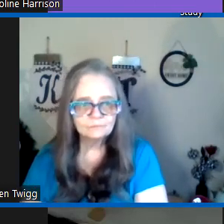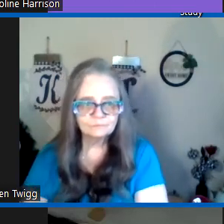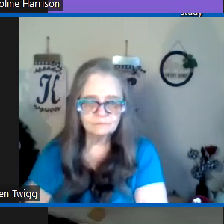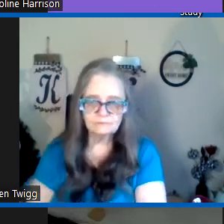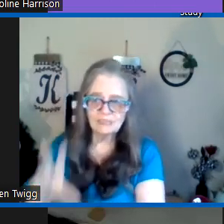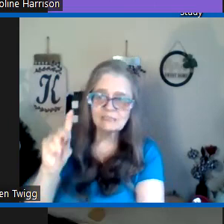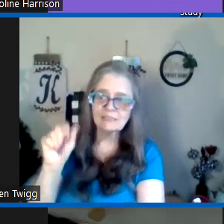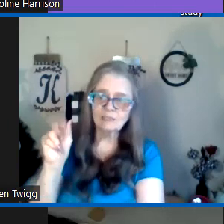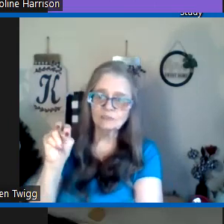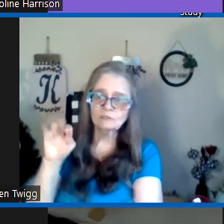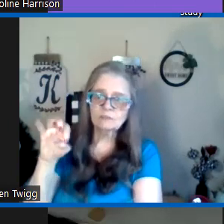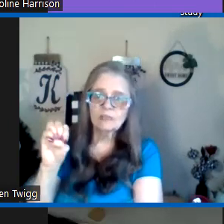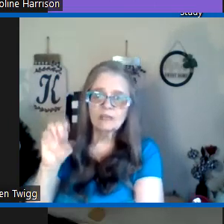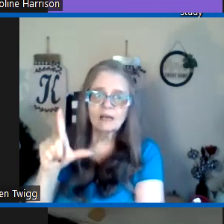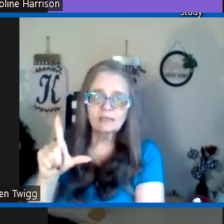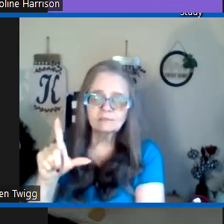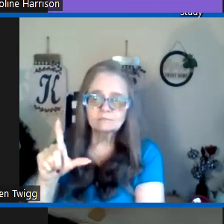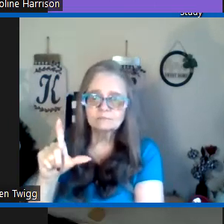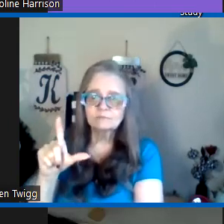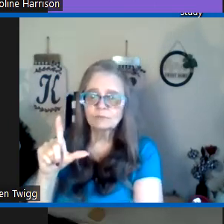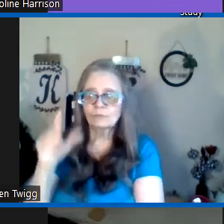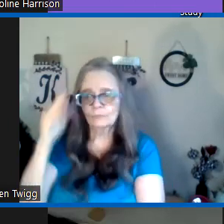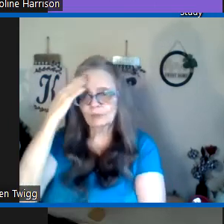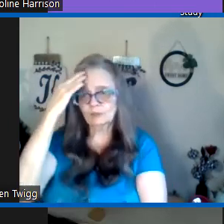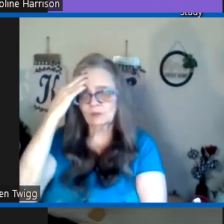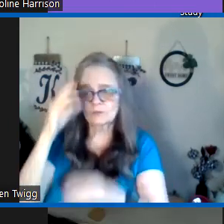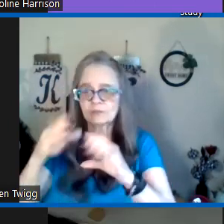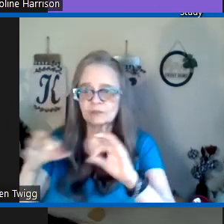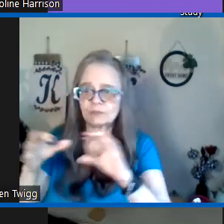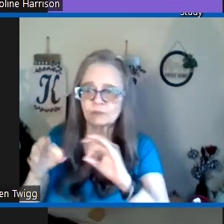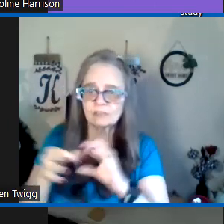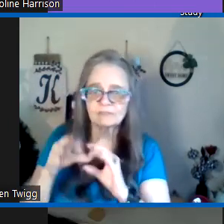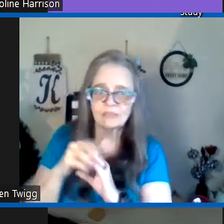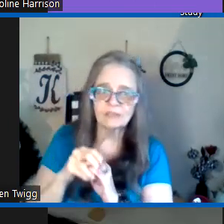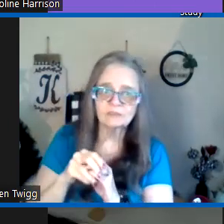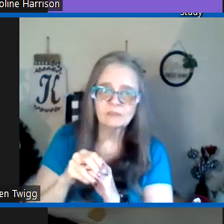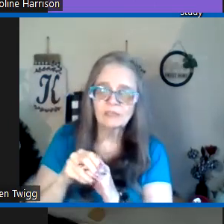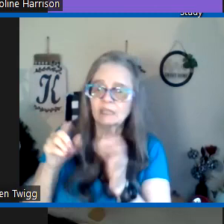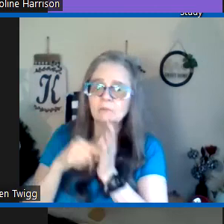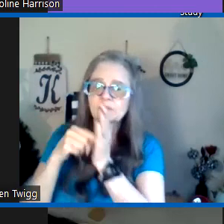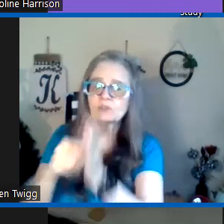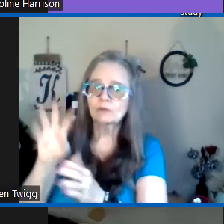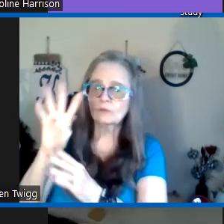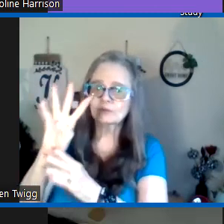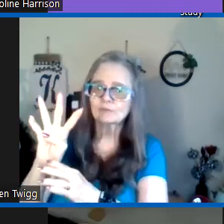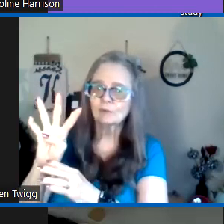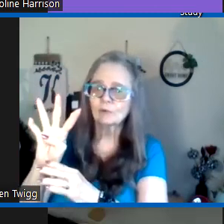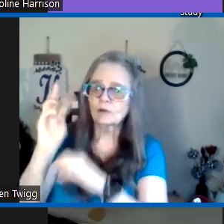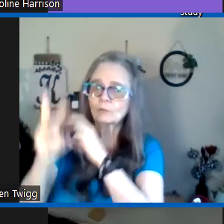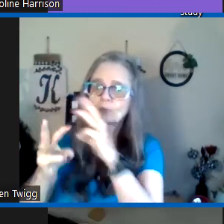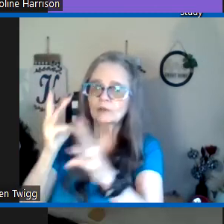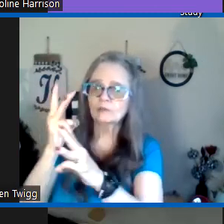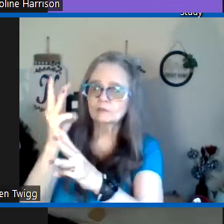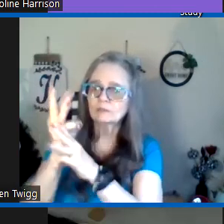Daniel we know that the stories of Daniel he was shown those